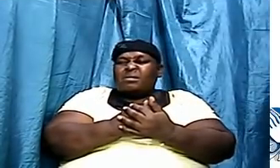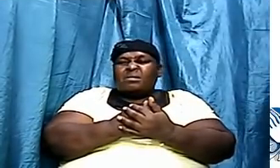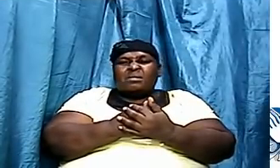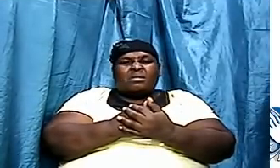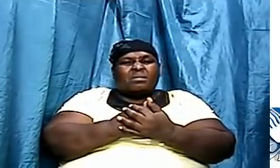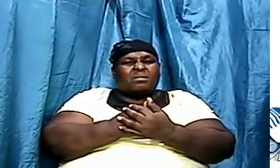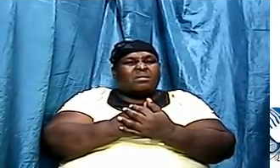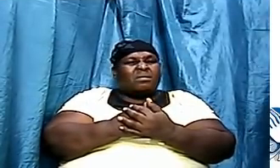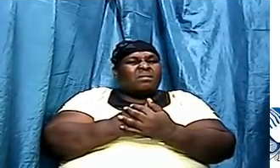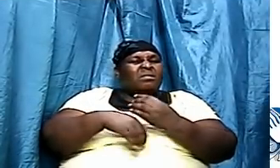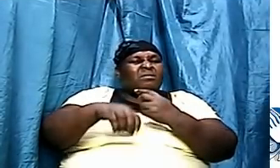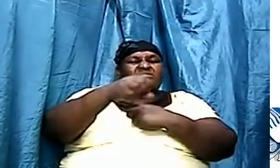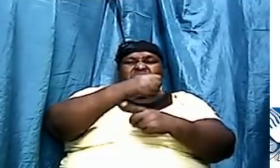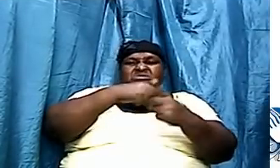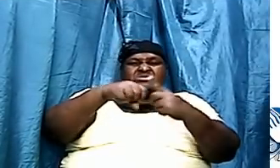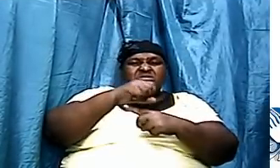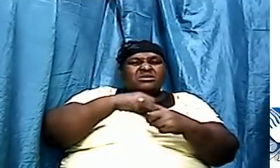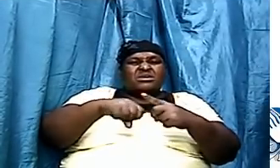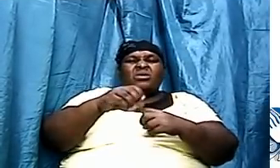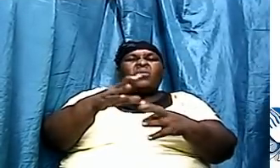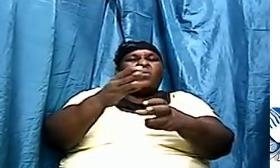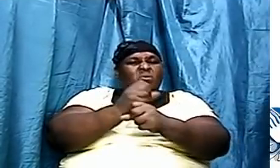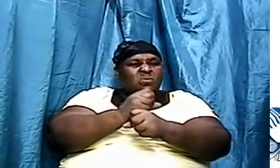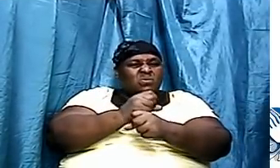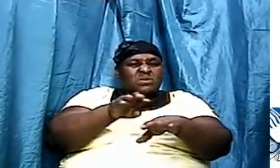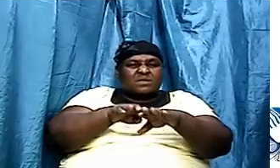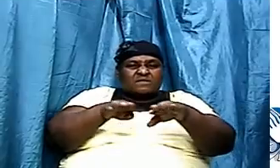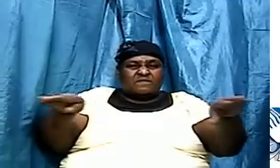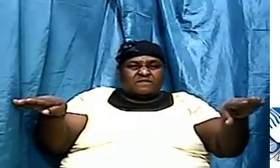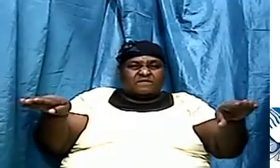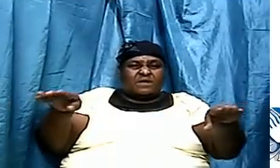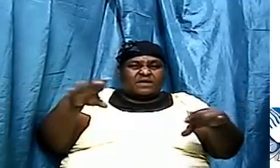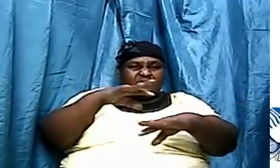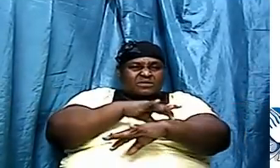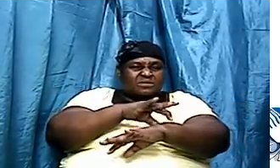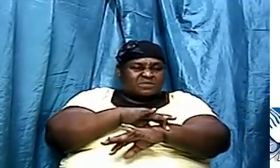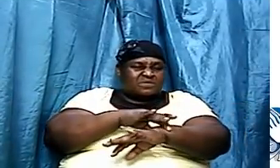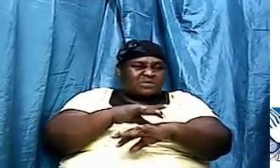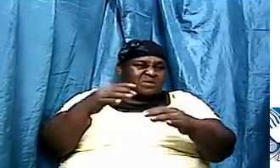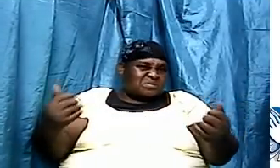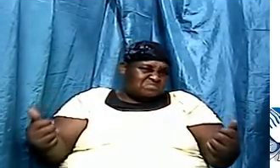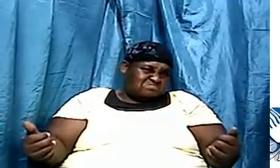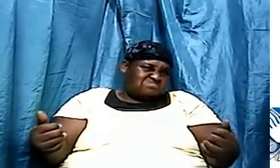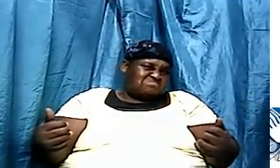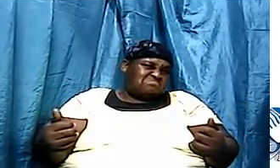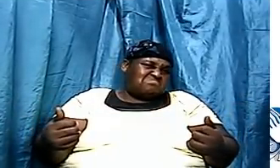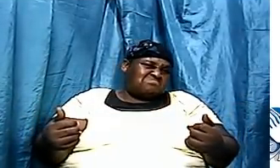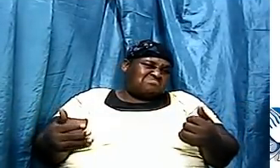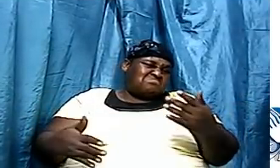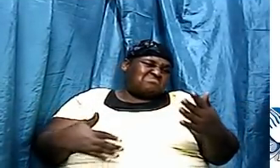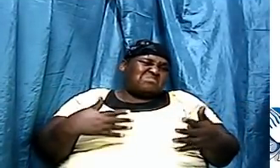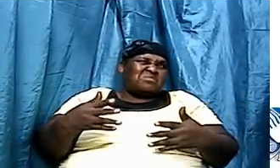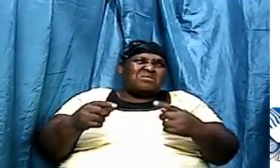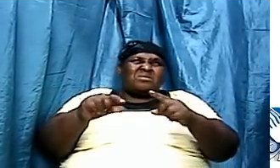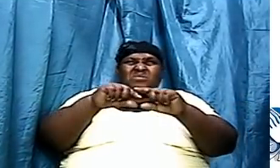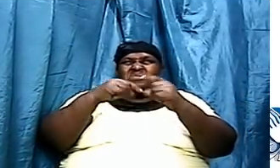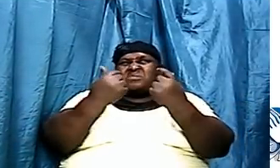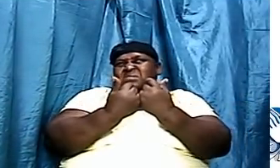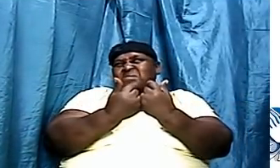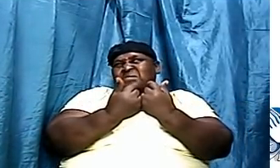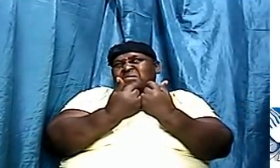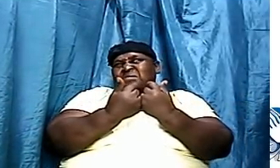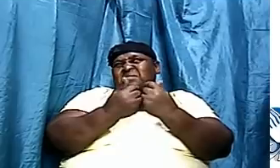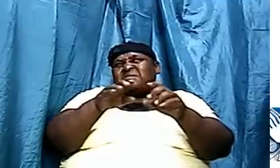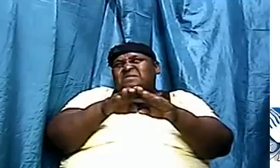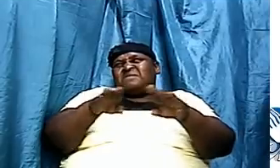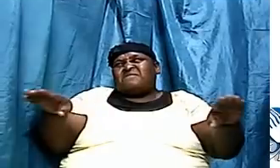flat earth belief. Nowadays, you have some crazy group going about calling them flat earth society